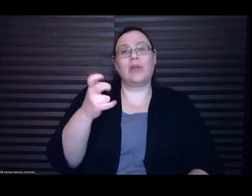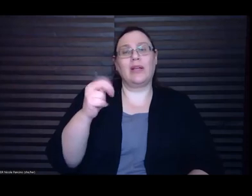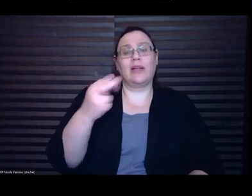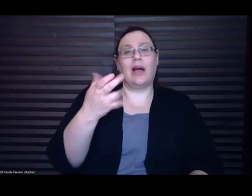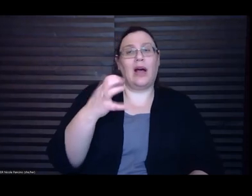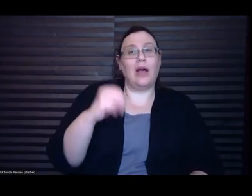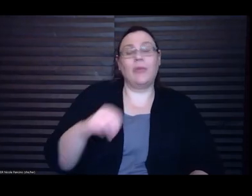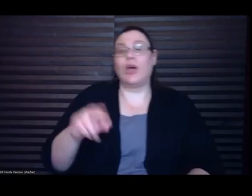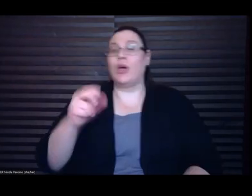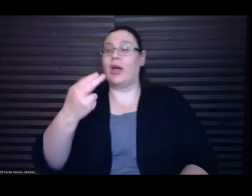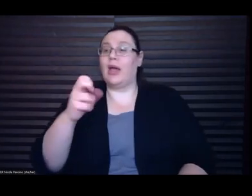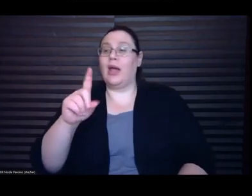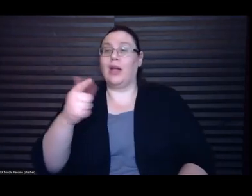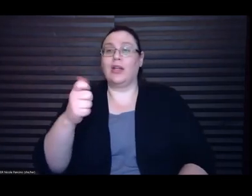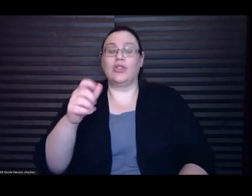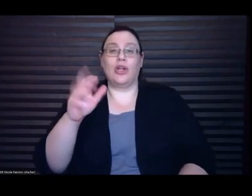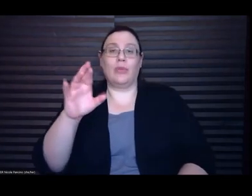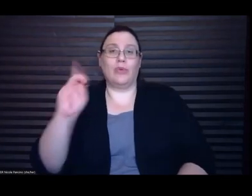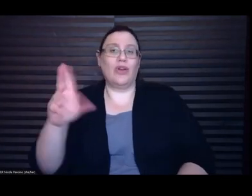in Philadelphia.